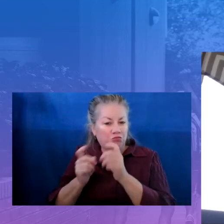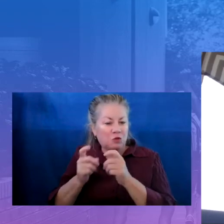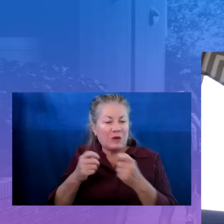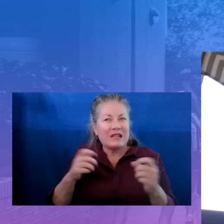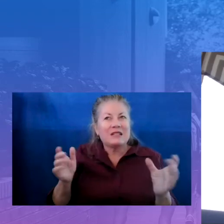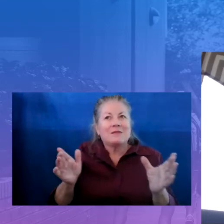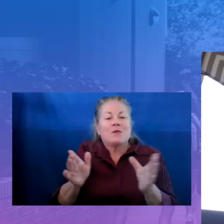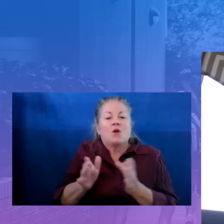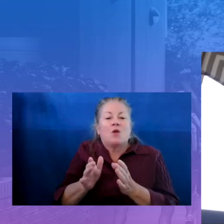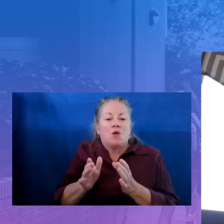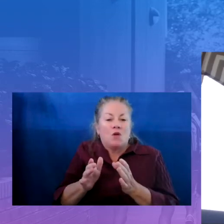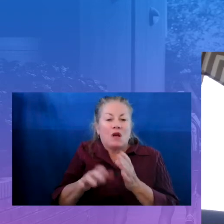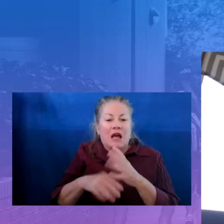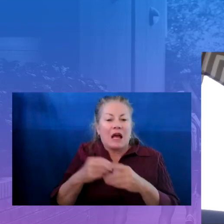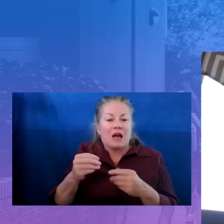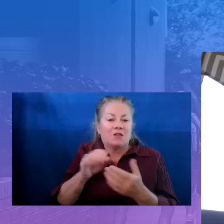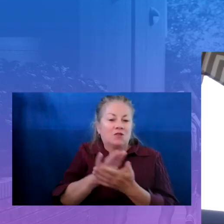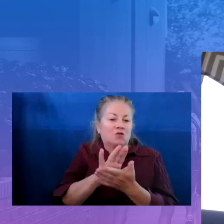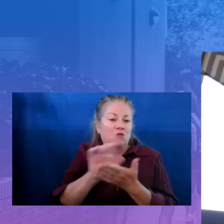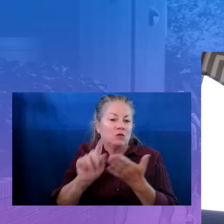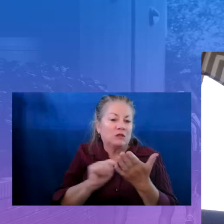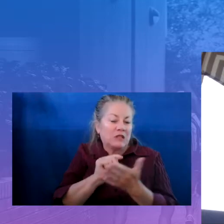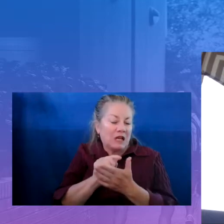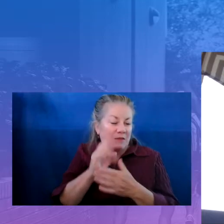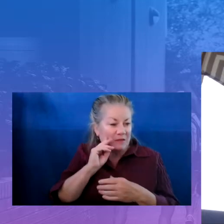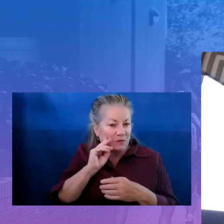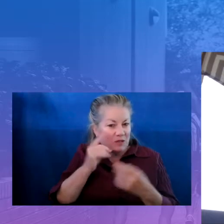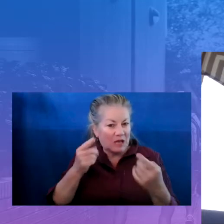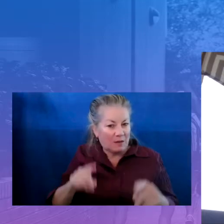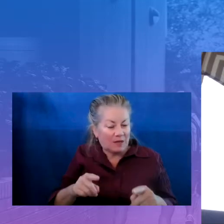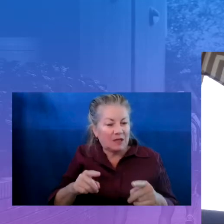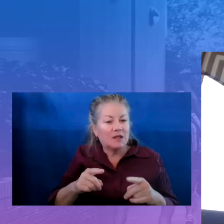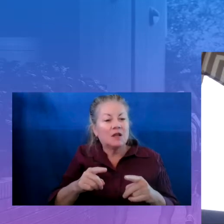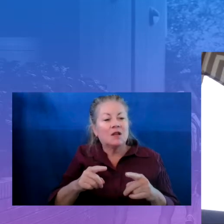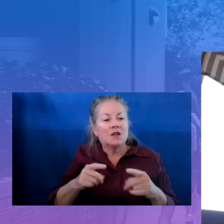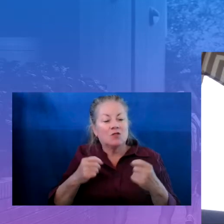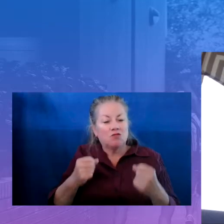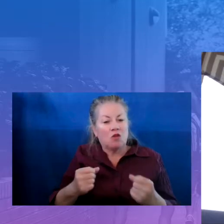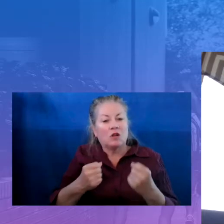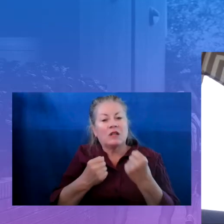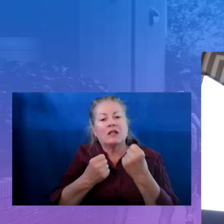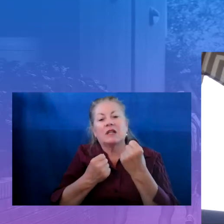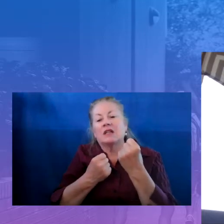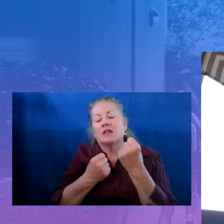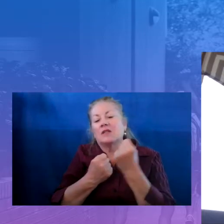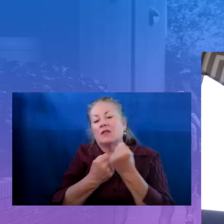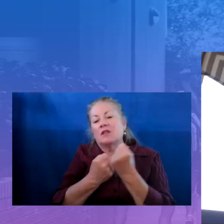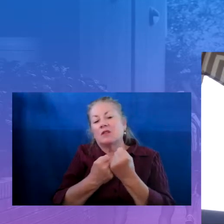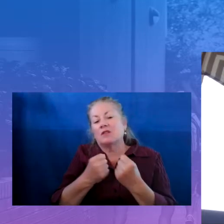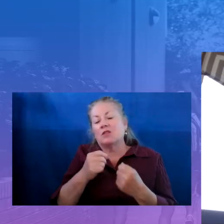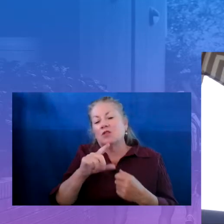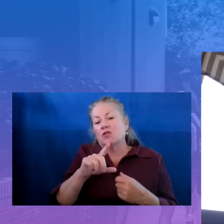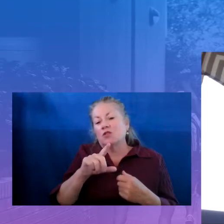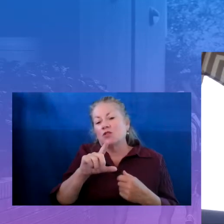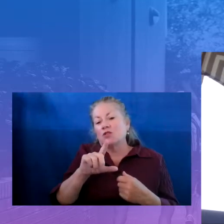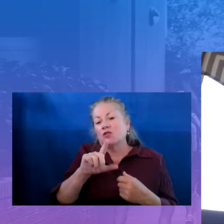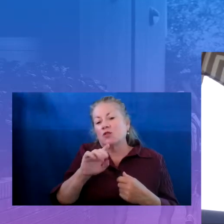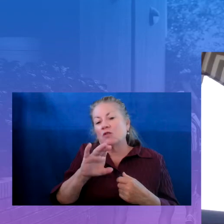time experiences happening, predominantly funded through 21st century grants to some of our community-based organizations.